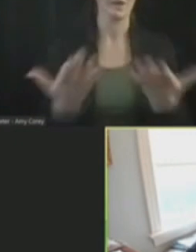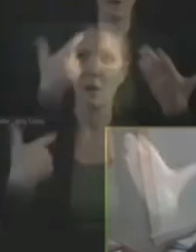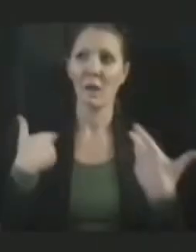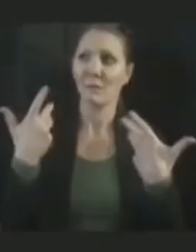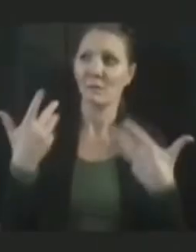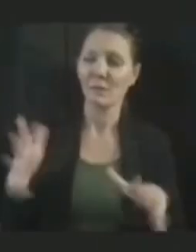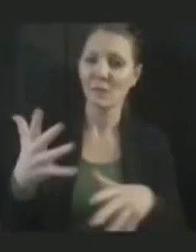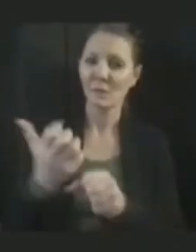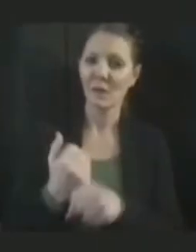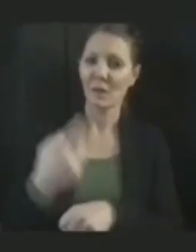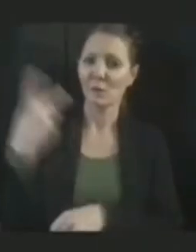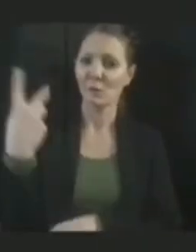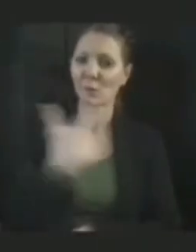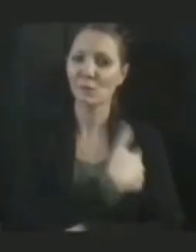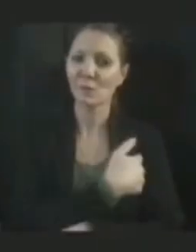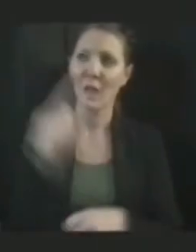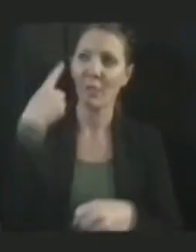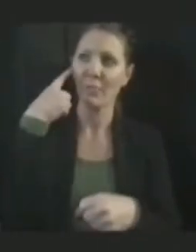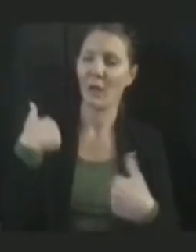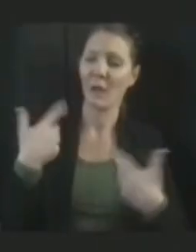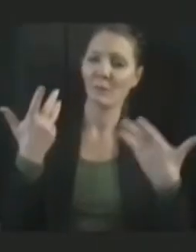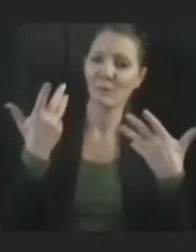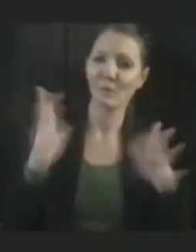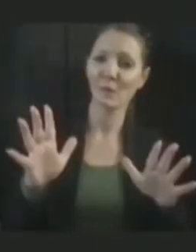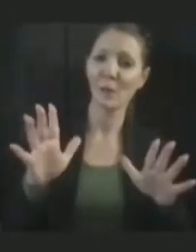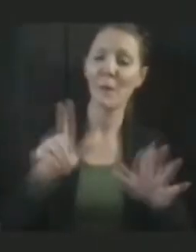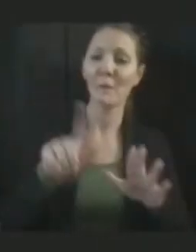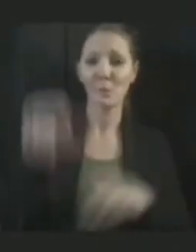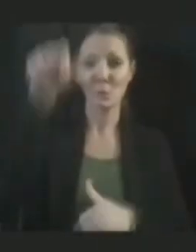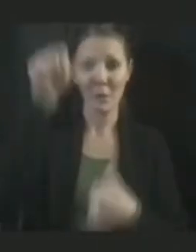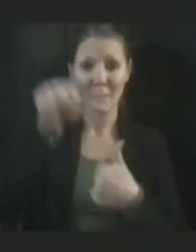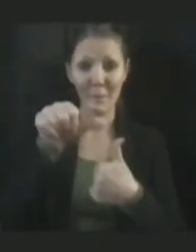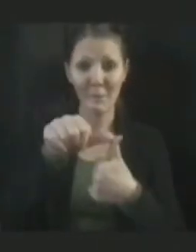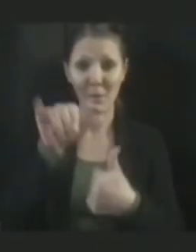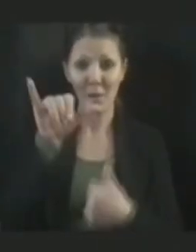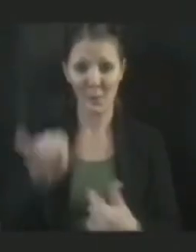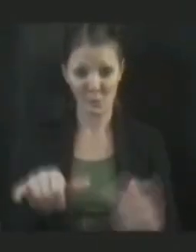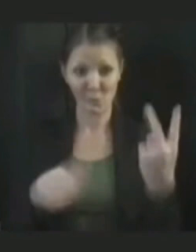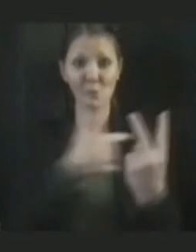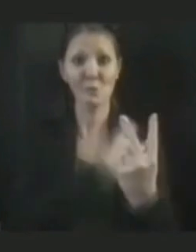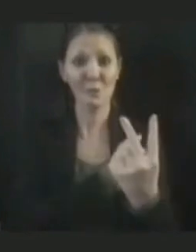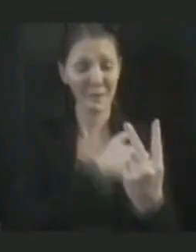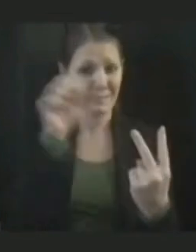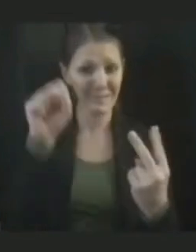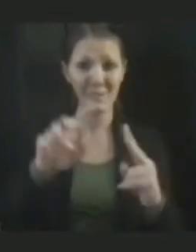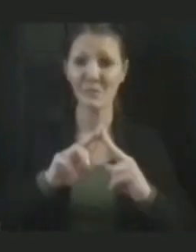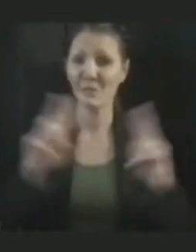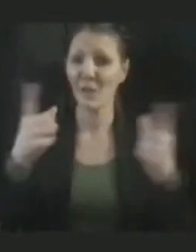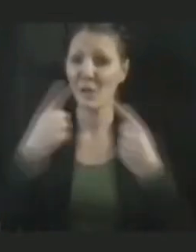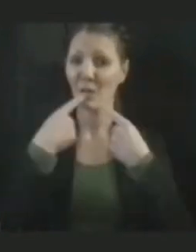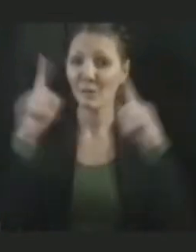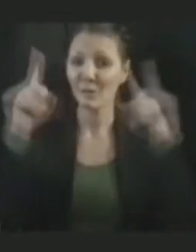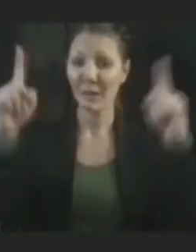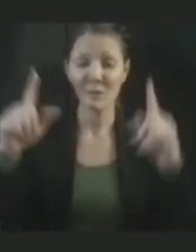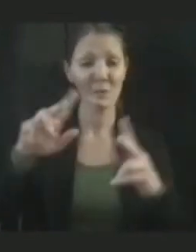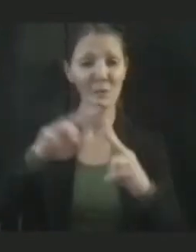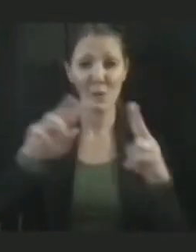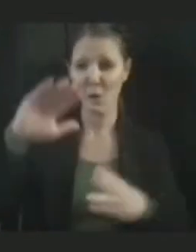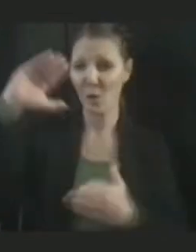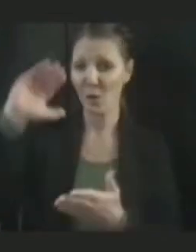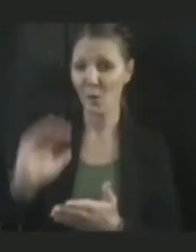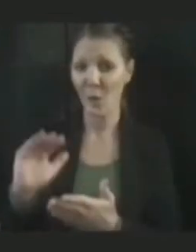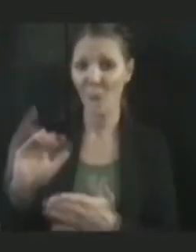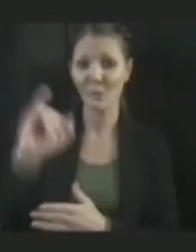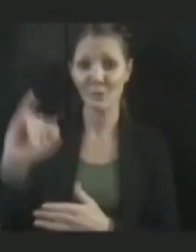the other side of this. You ought to remember that those two shots were extraordinarily effective, kept us with a very low infection rate for an awful